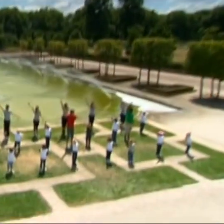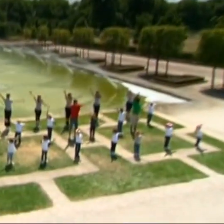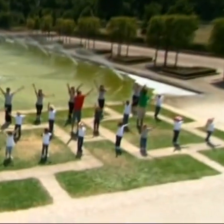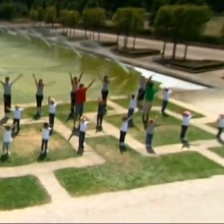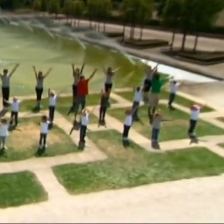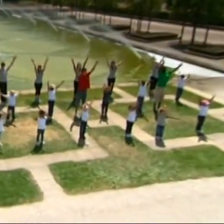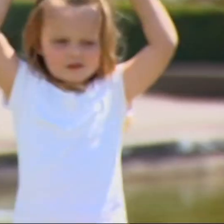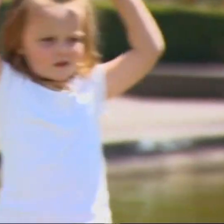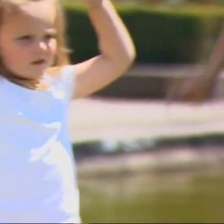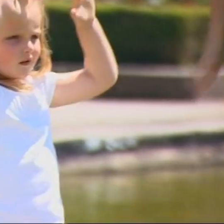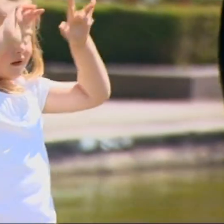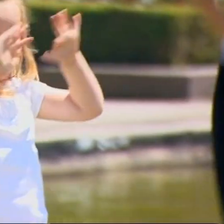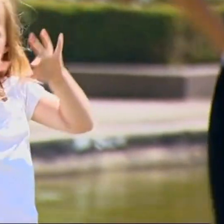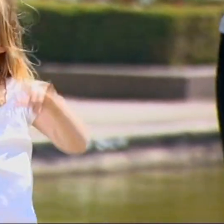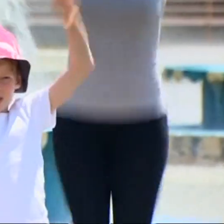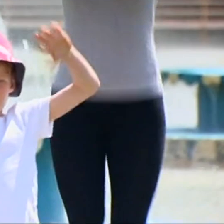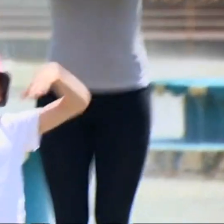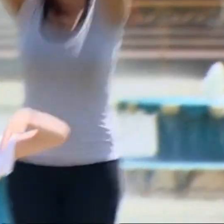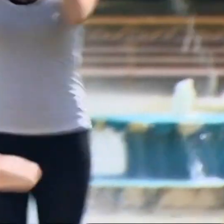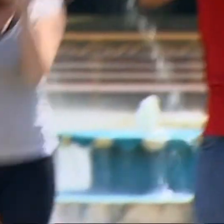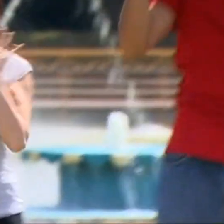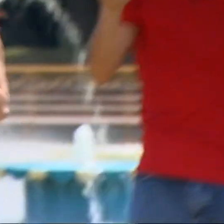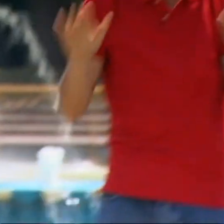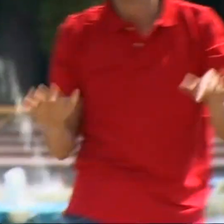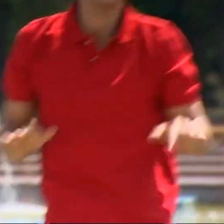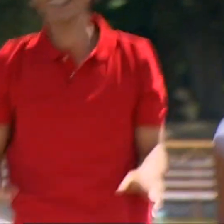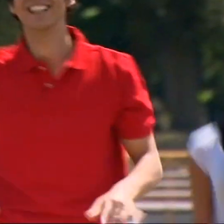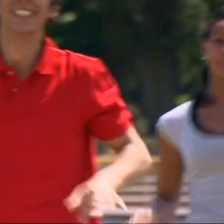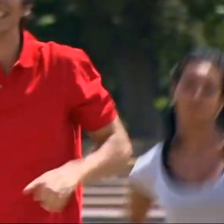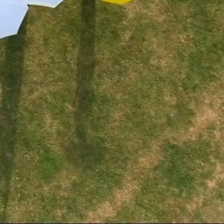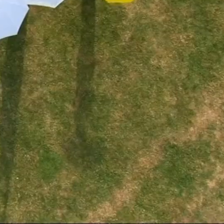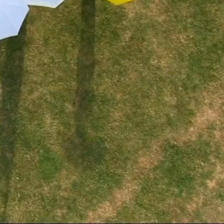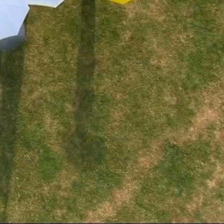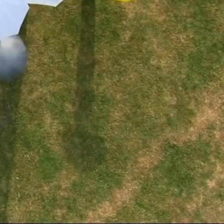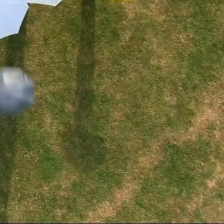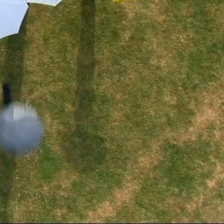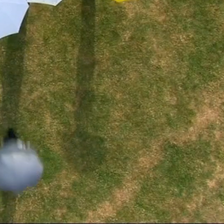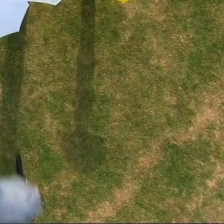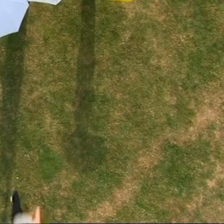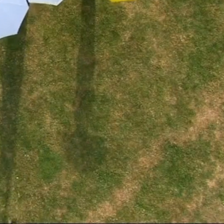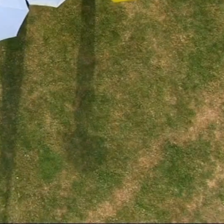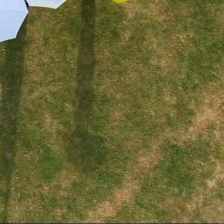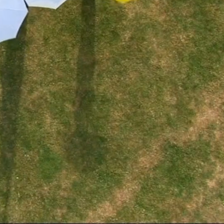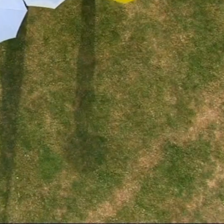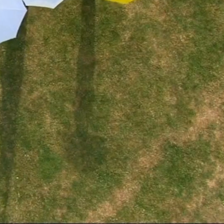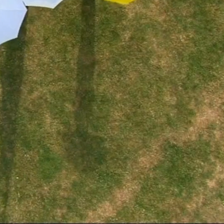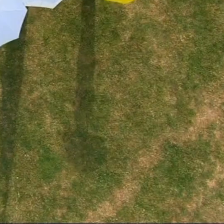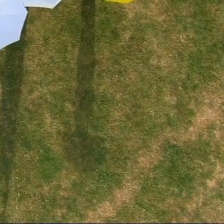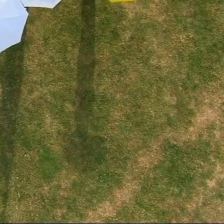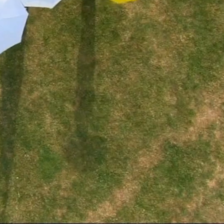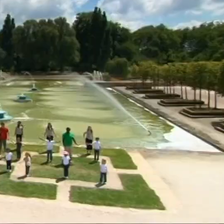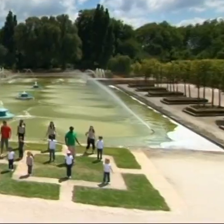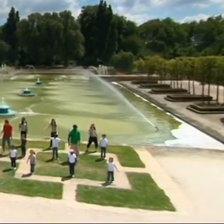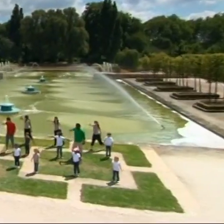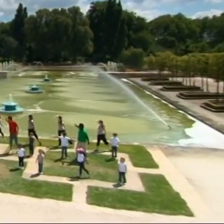come shine What come the rain I still don't find When sometimes summer skies are